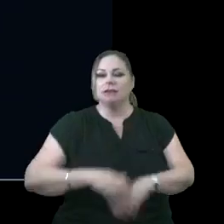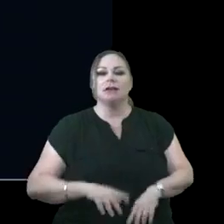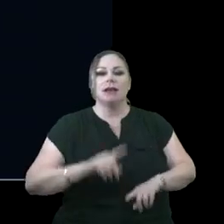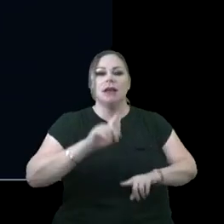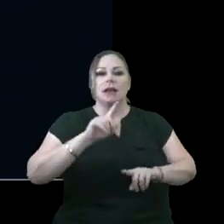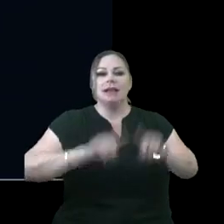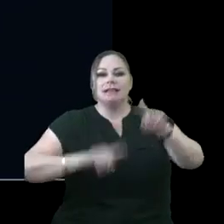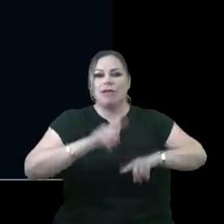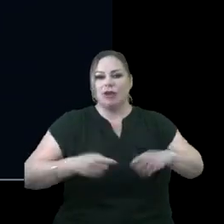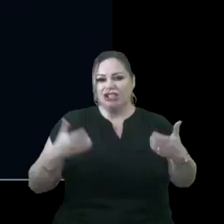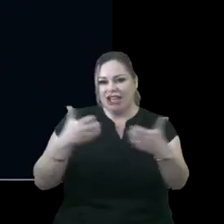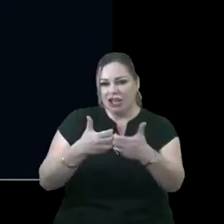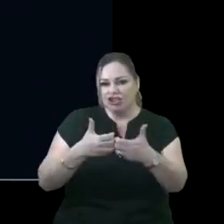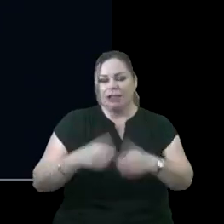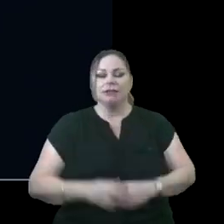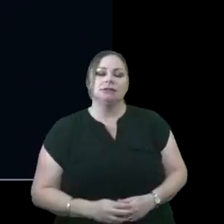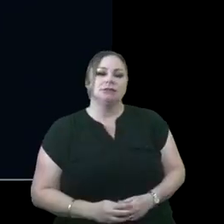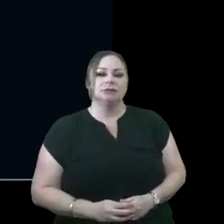Differentiation.